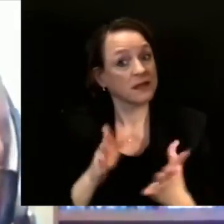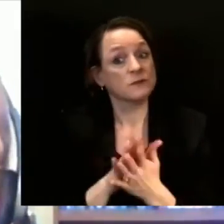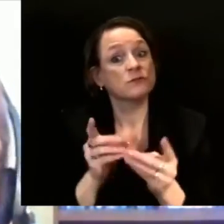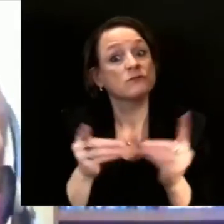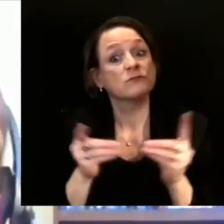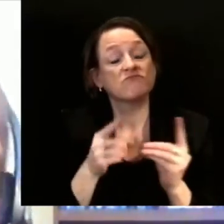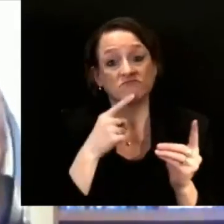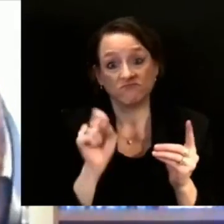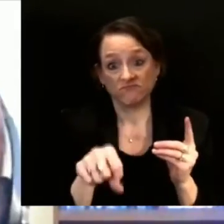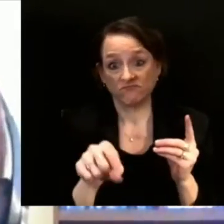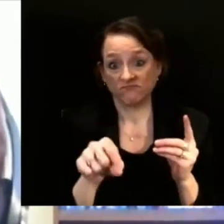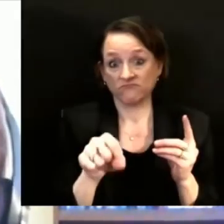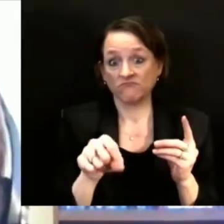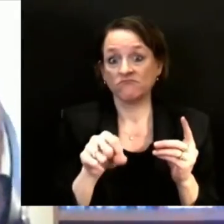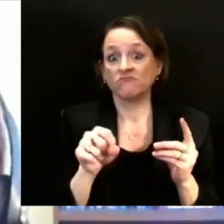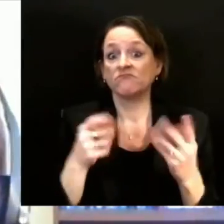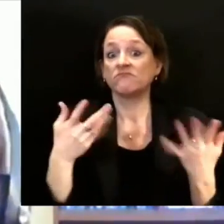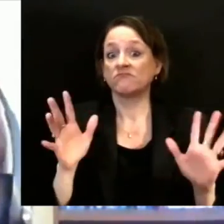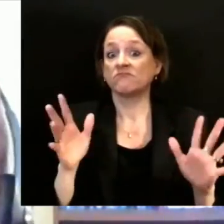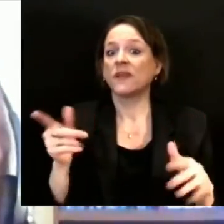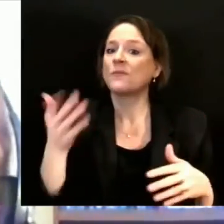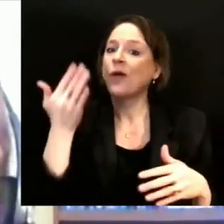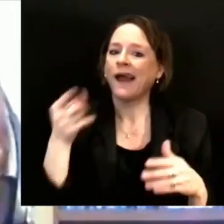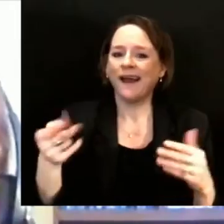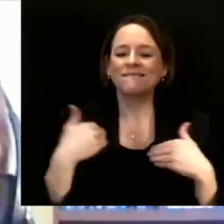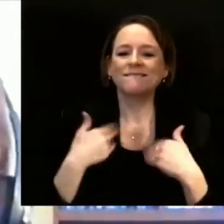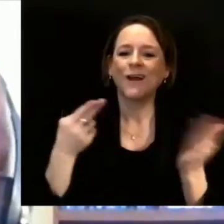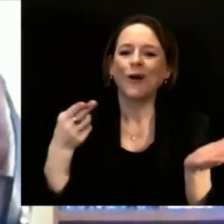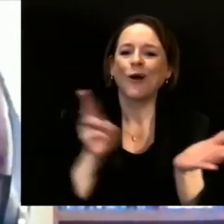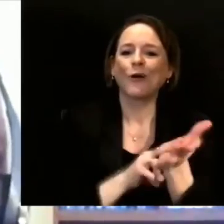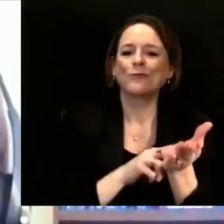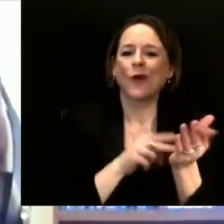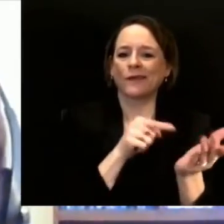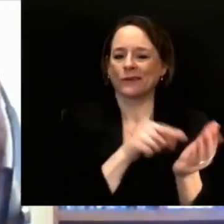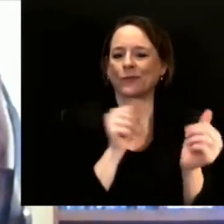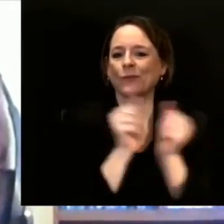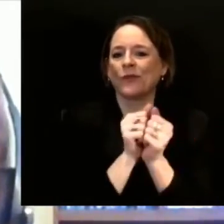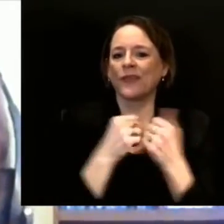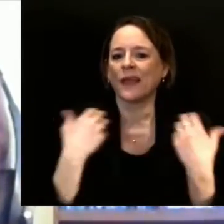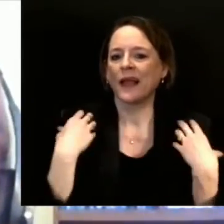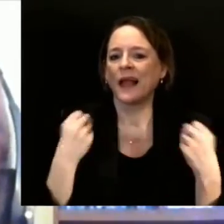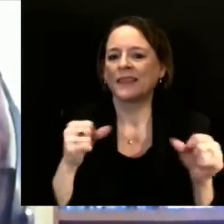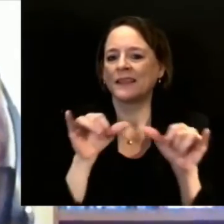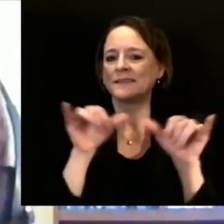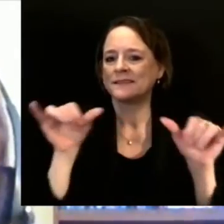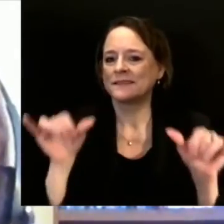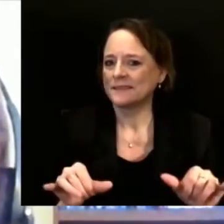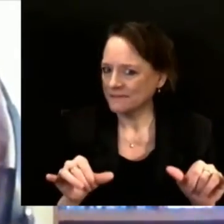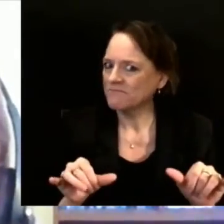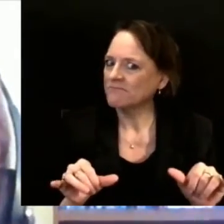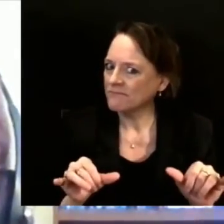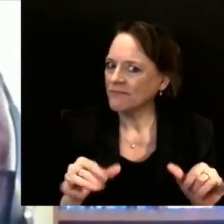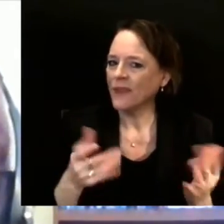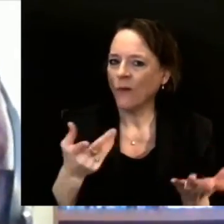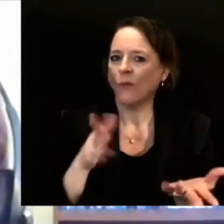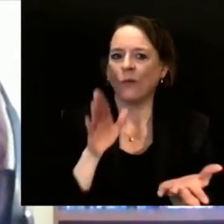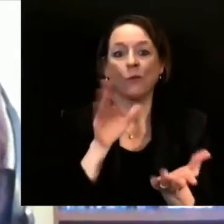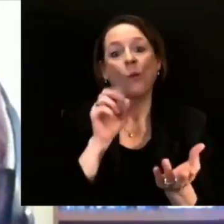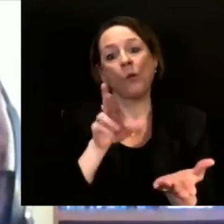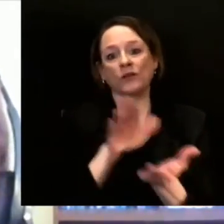for them. They work very closely with their local health departments who are preparing to provide vaccination for their